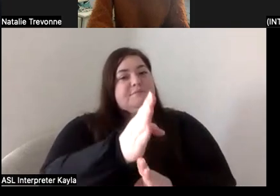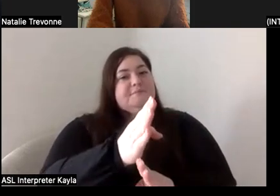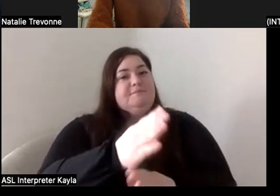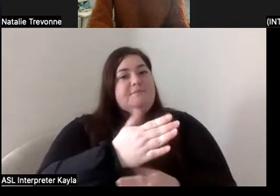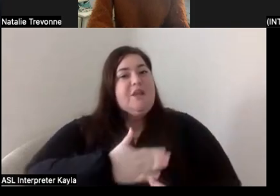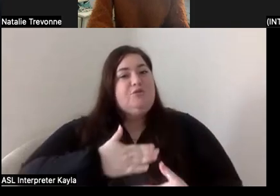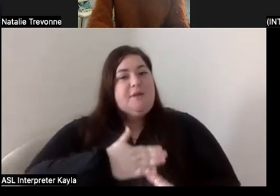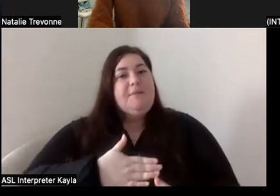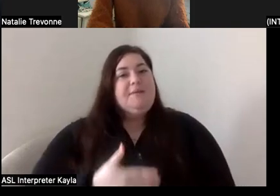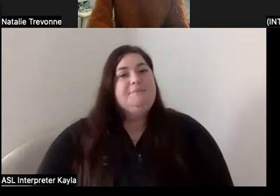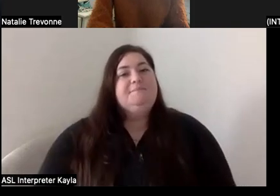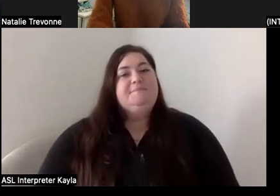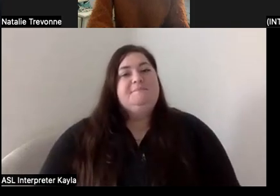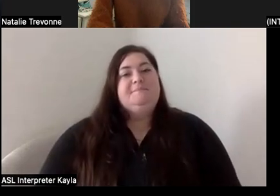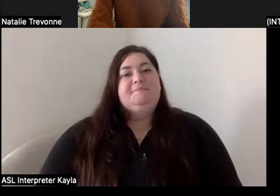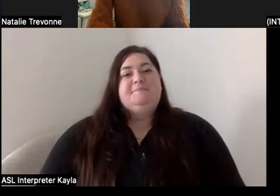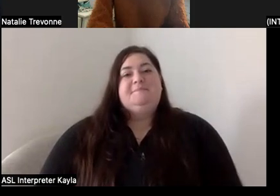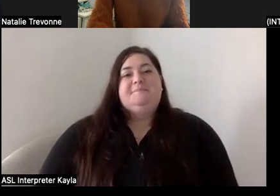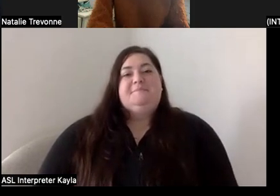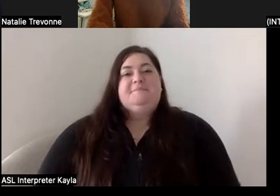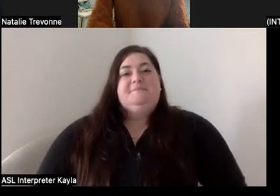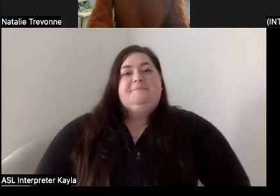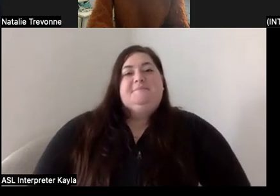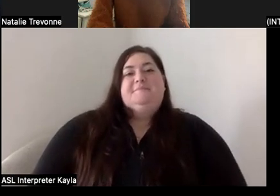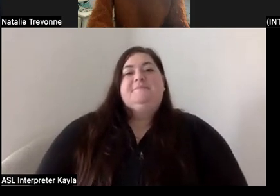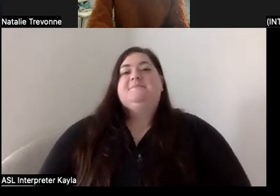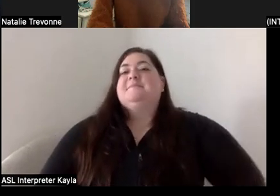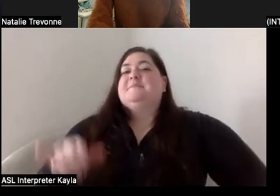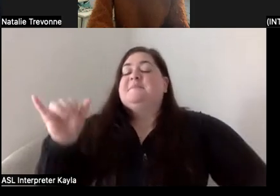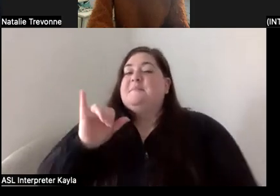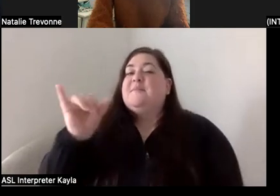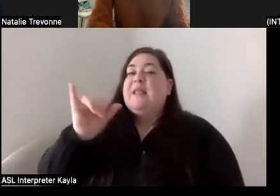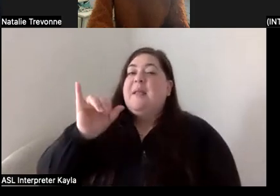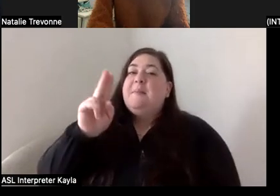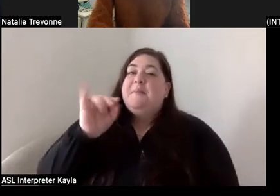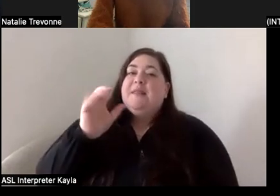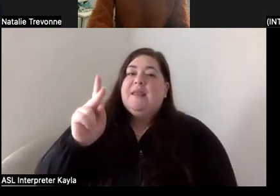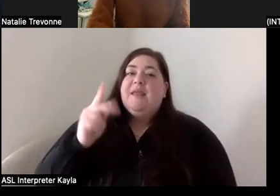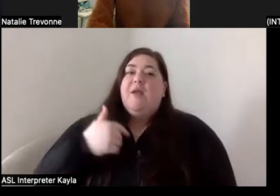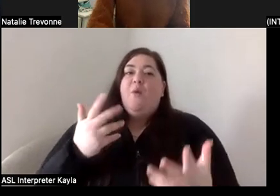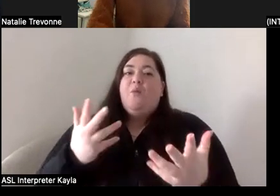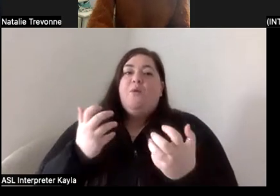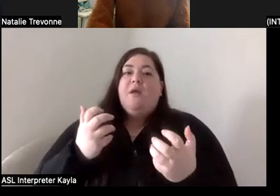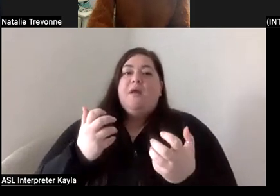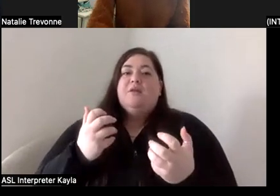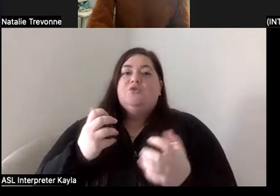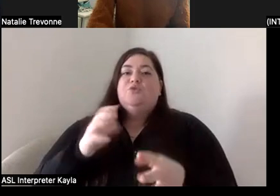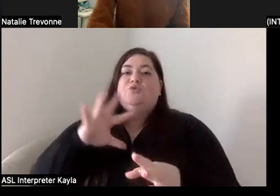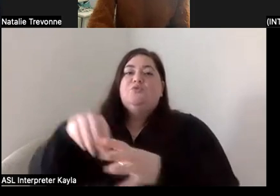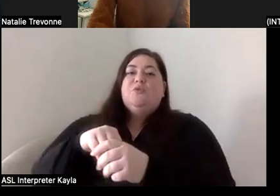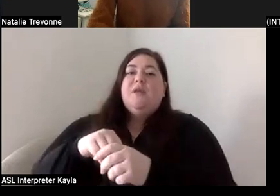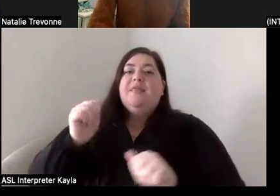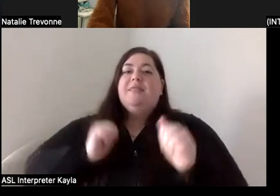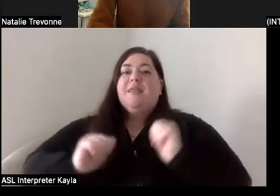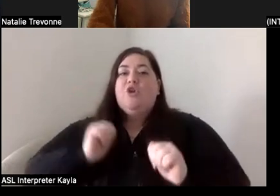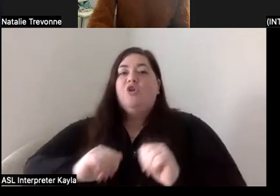Yeah. Well, very much like Nick that I wanted to, you know, be in the arts theater.